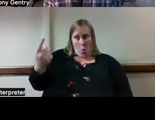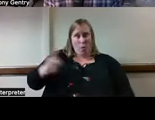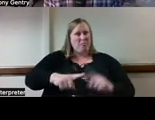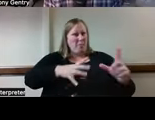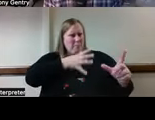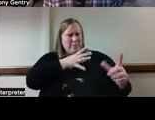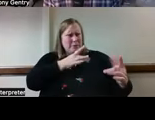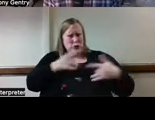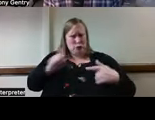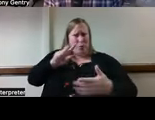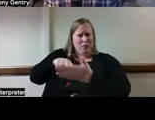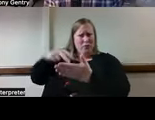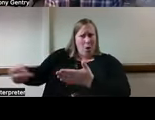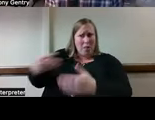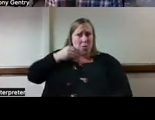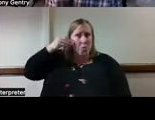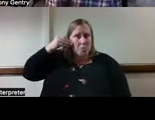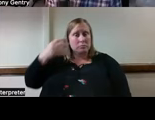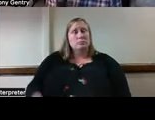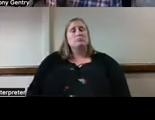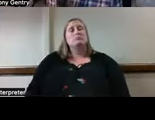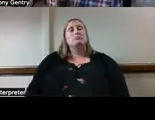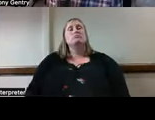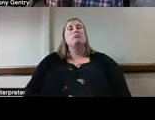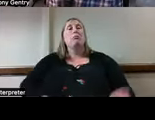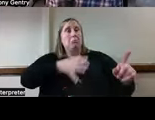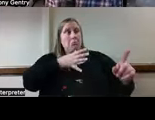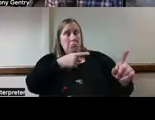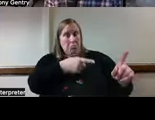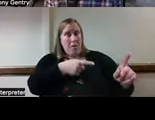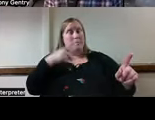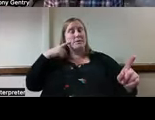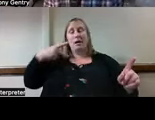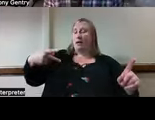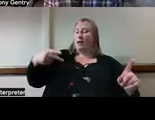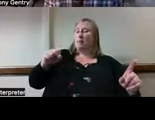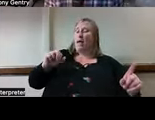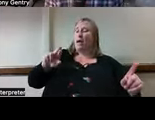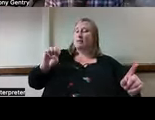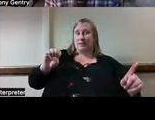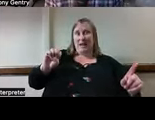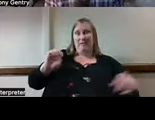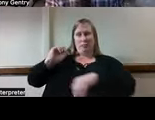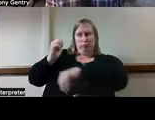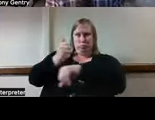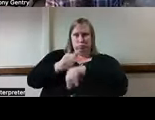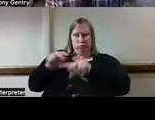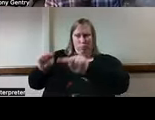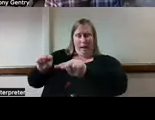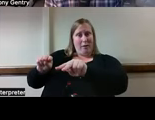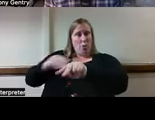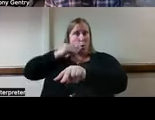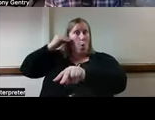herself at home. And her mom has heard that passive monitors can be arranged around the home to track her